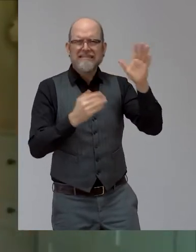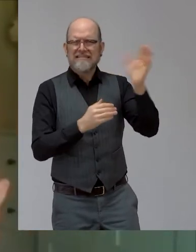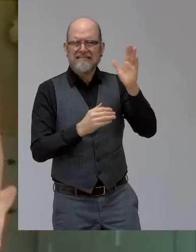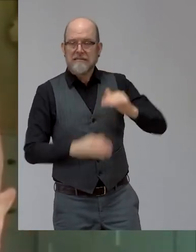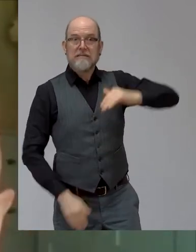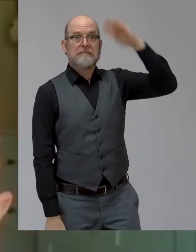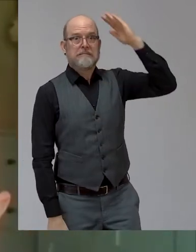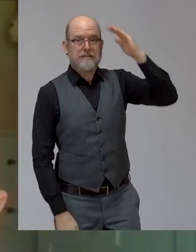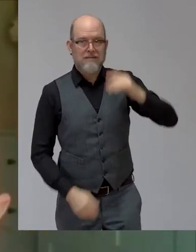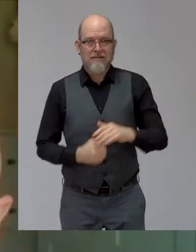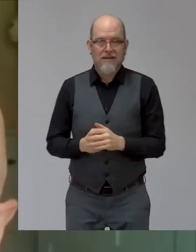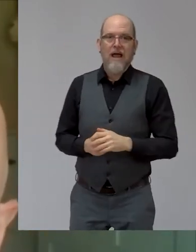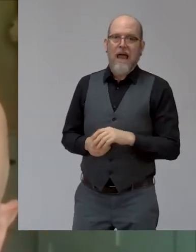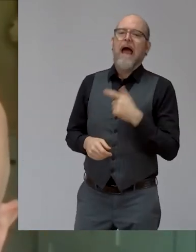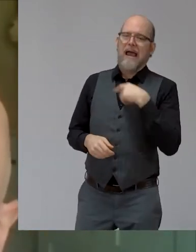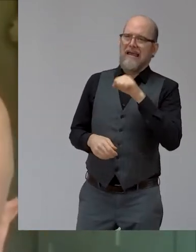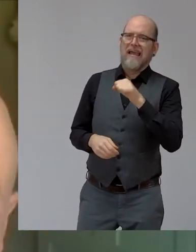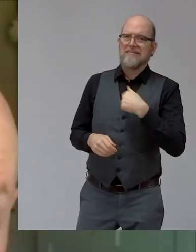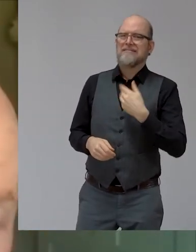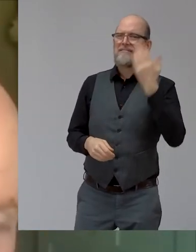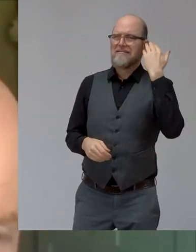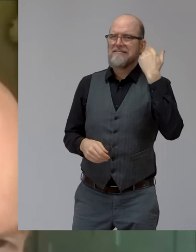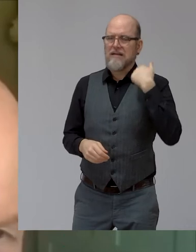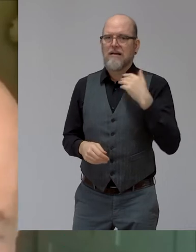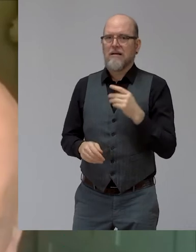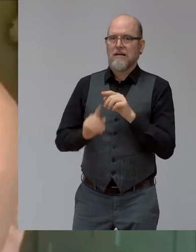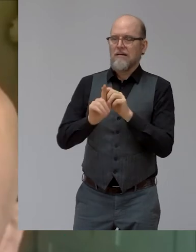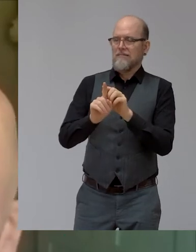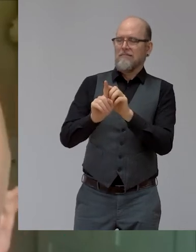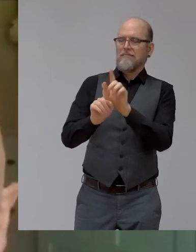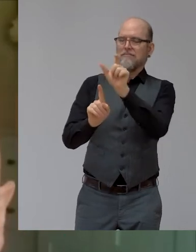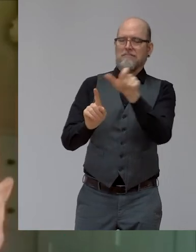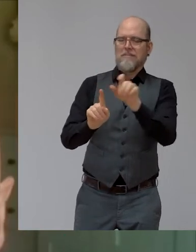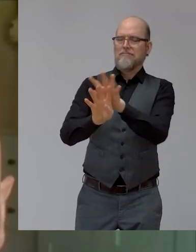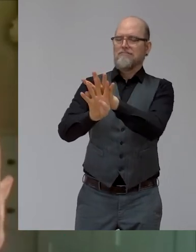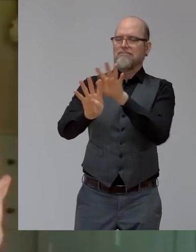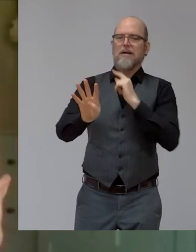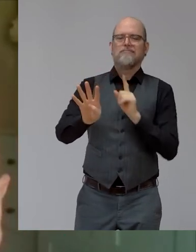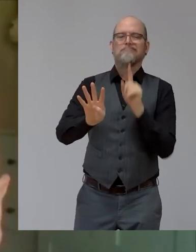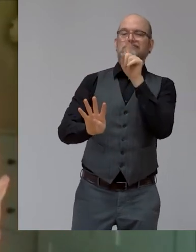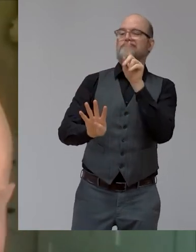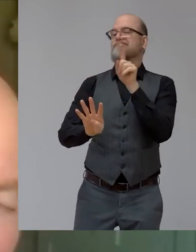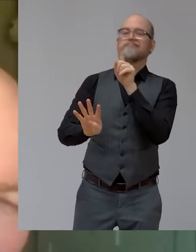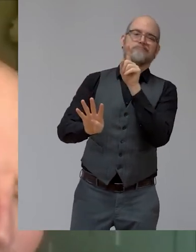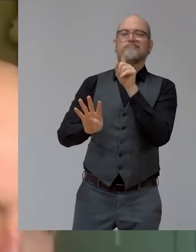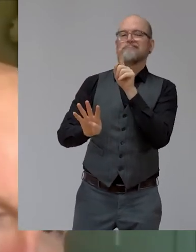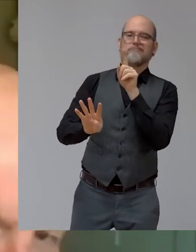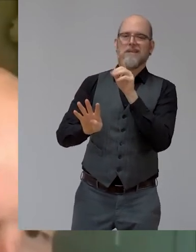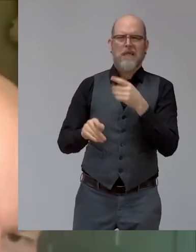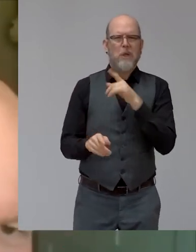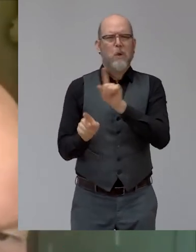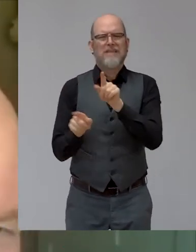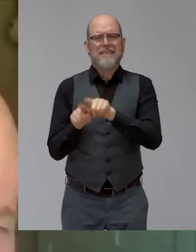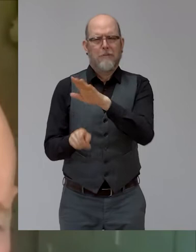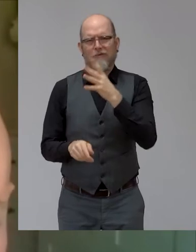row rather than the second row. Um, so yeah, I was tall, but not as tall as him. Um, and that's actually works against